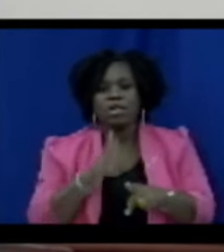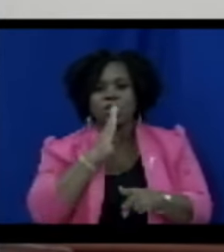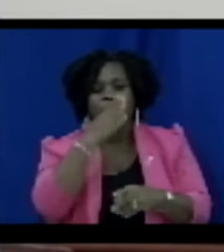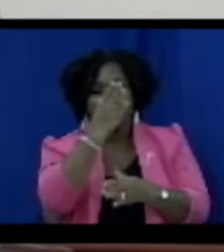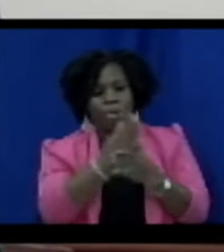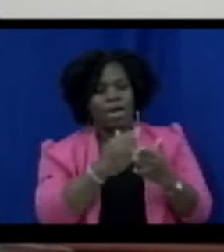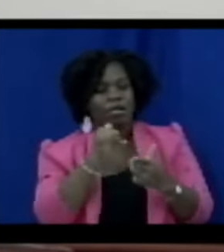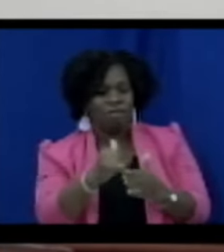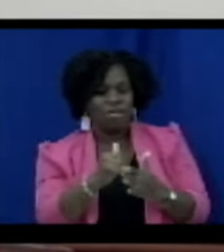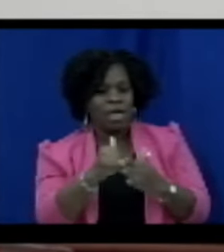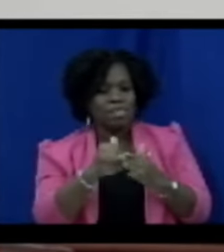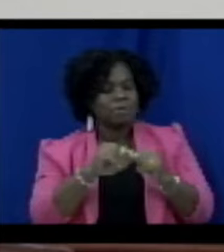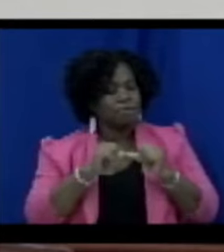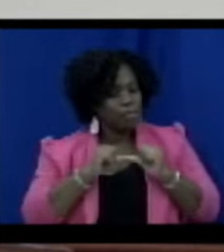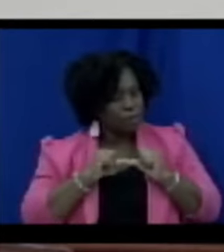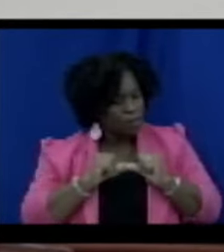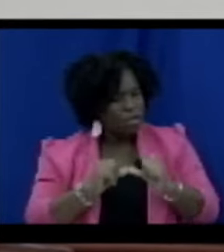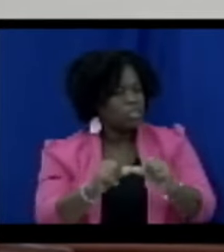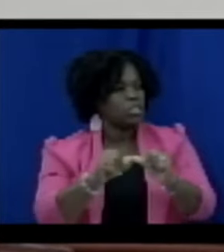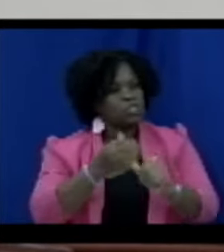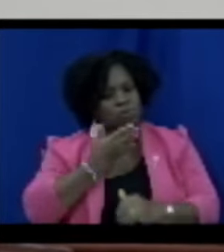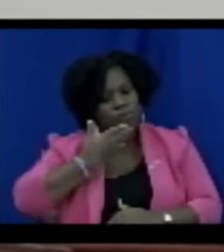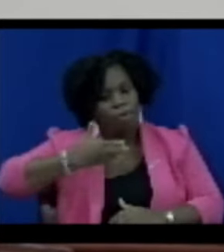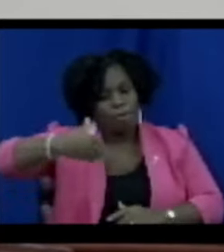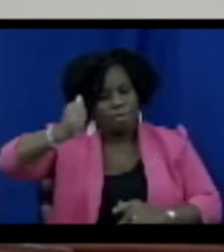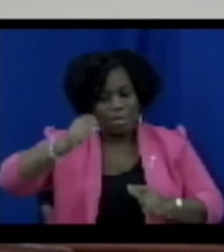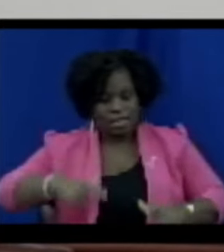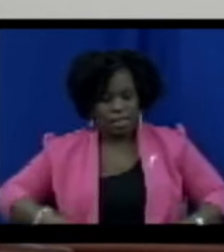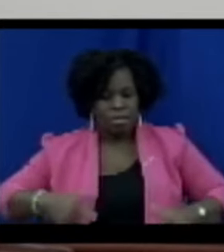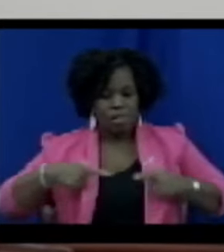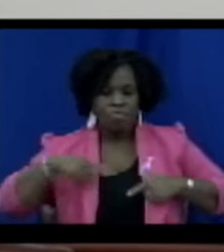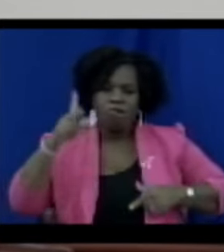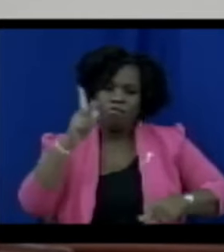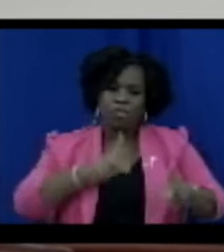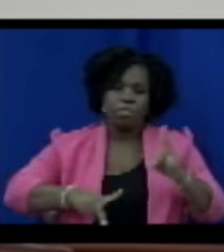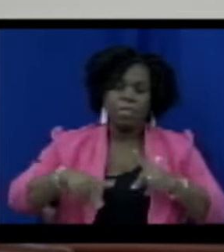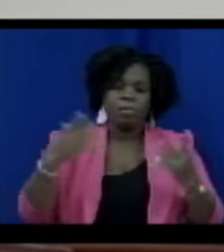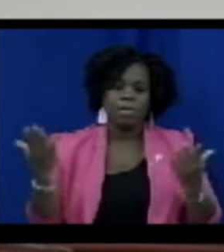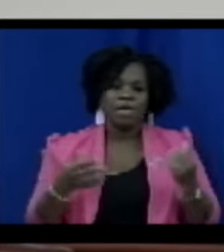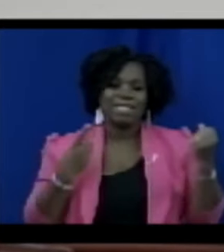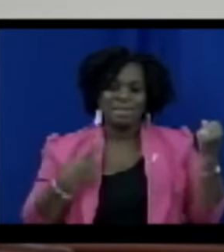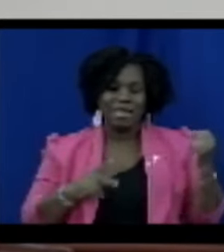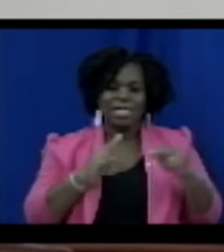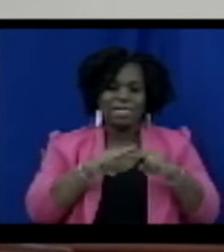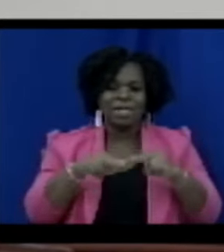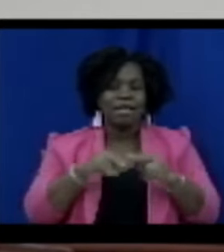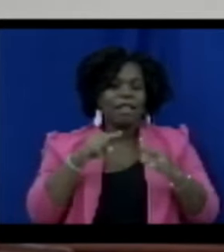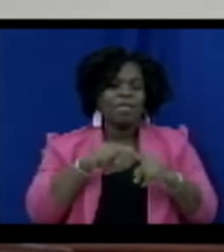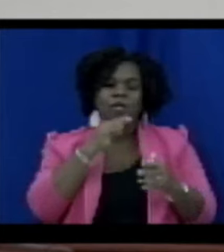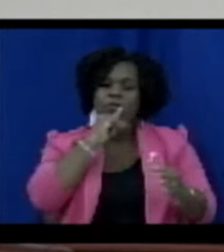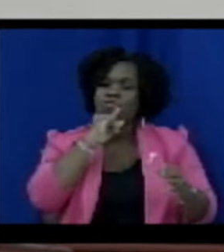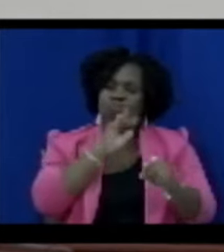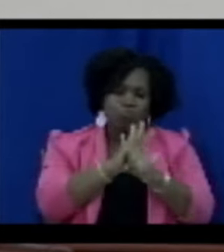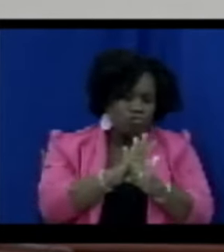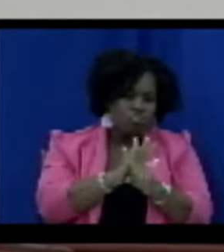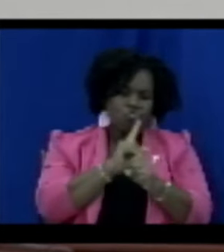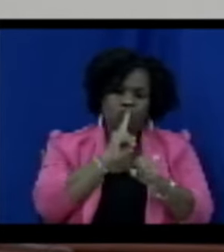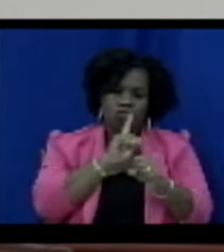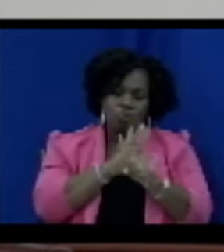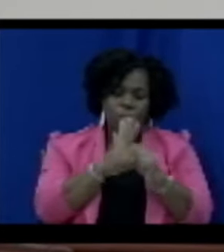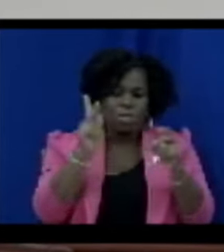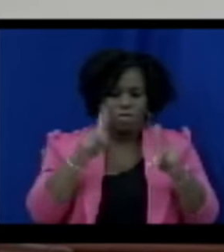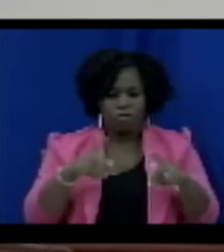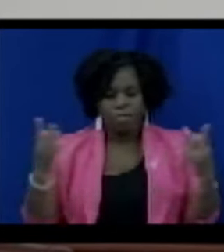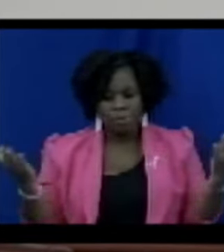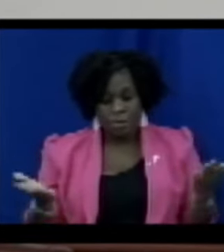a sustainable island state, means better living for all of us here in St. Kitts and Nevis. That is the promise of this administration to our